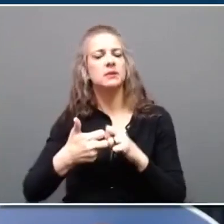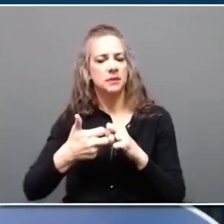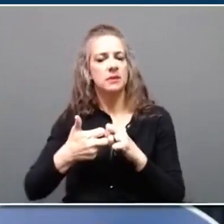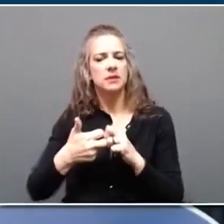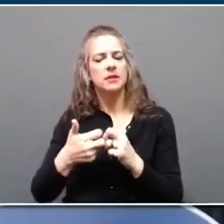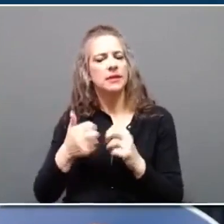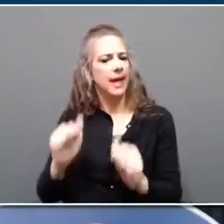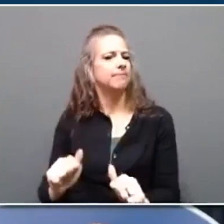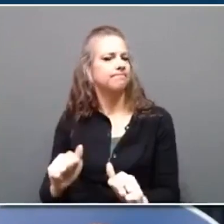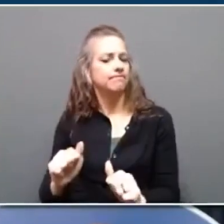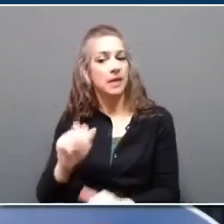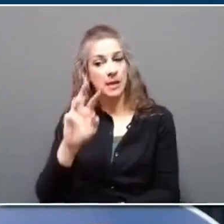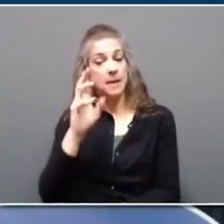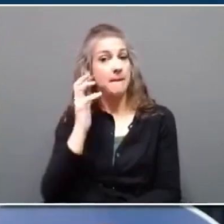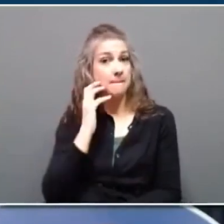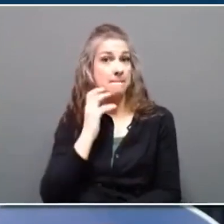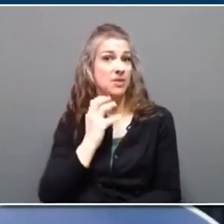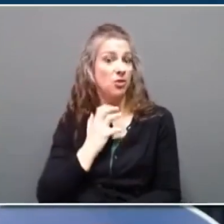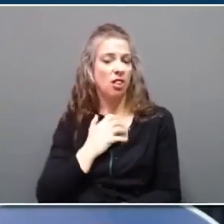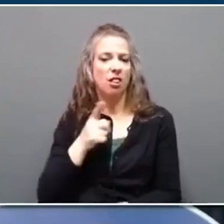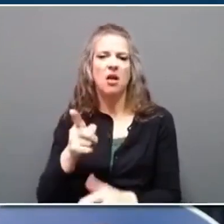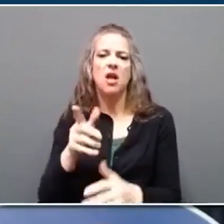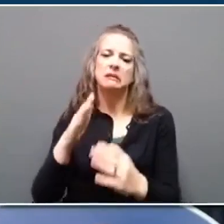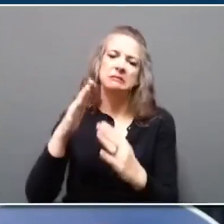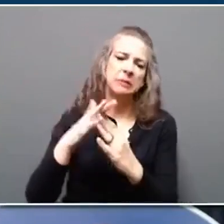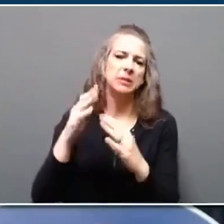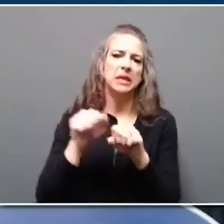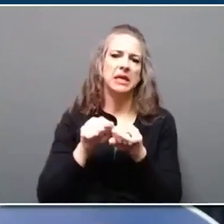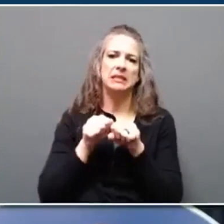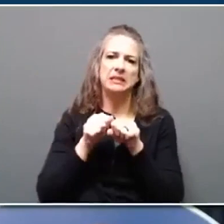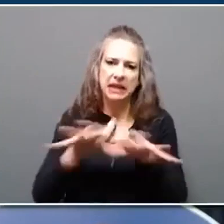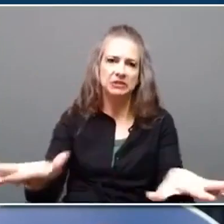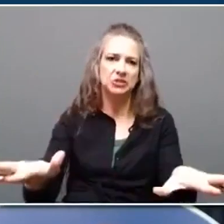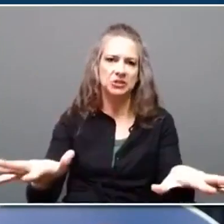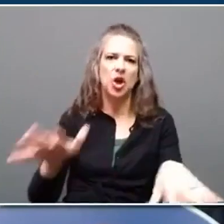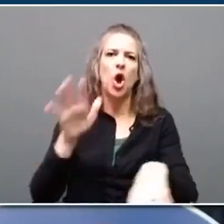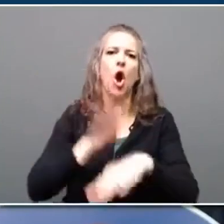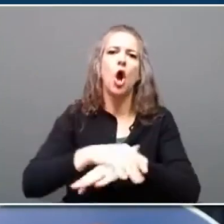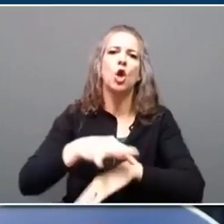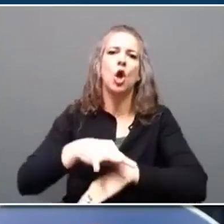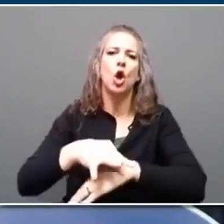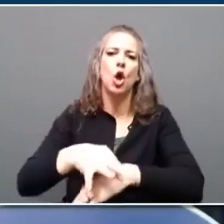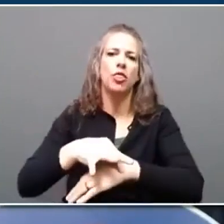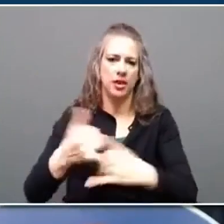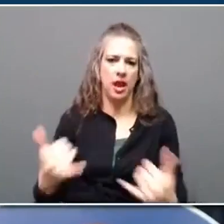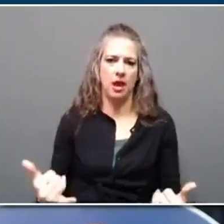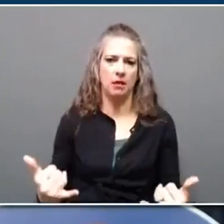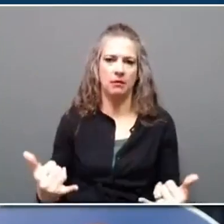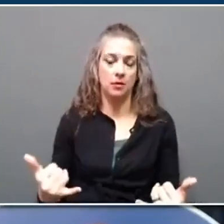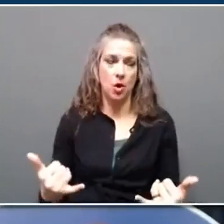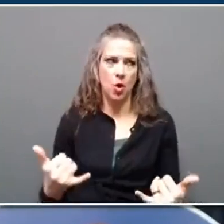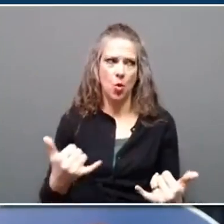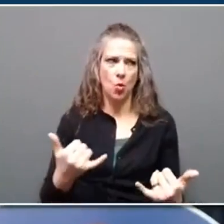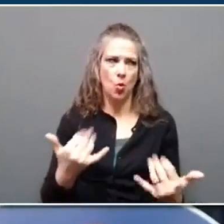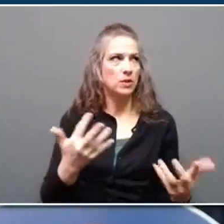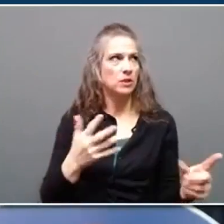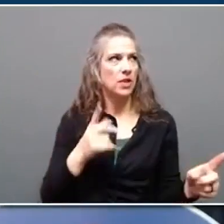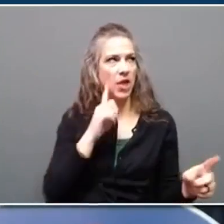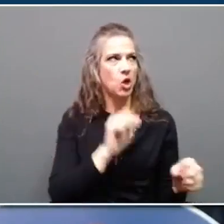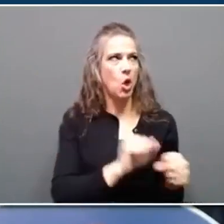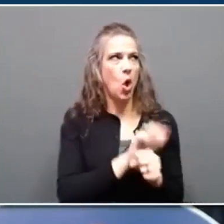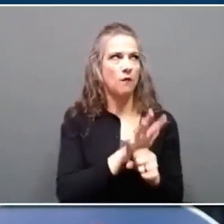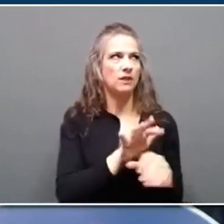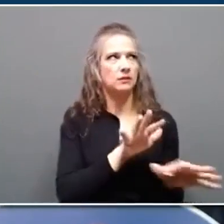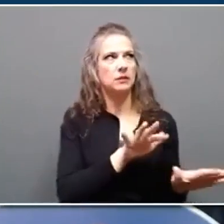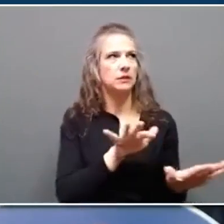probably the most contagious viral disease on planet Earth at present. The only thing that could maybe compete with it is COVID. In